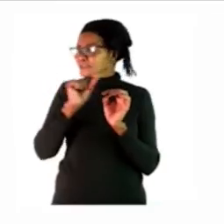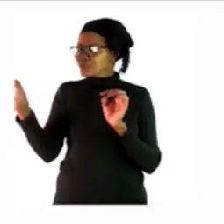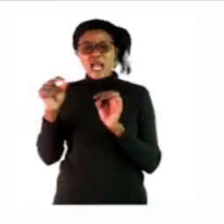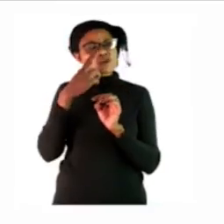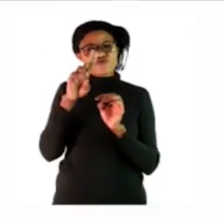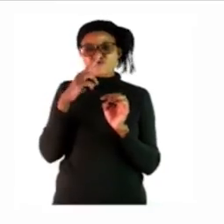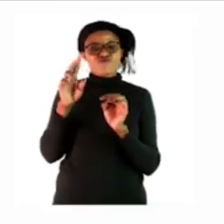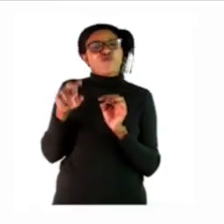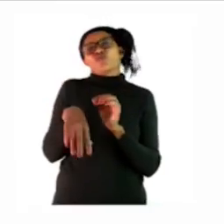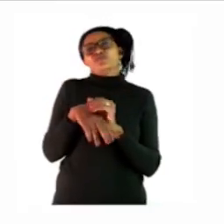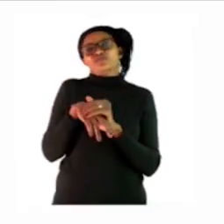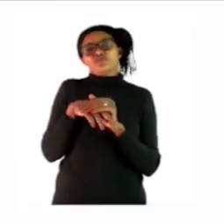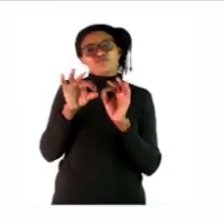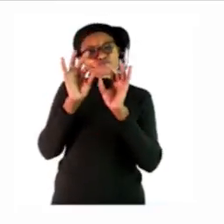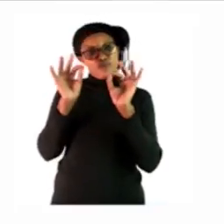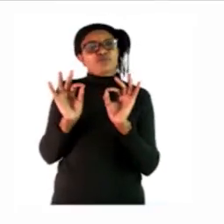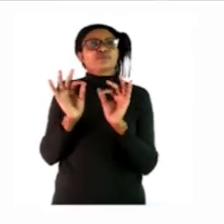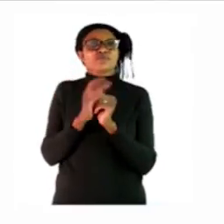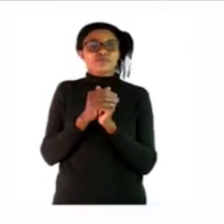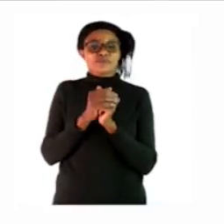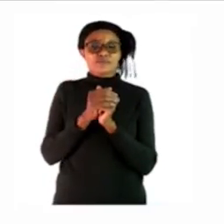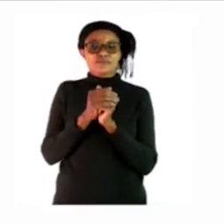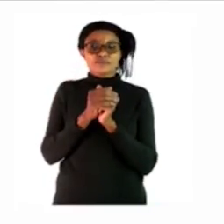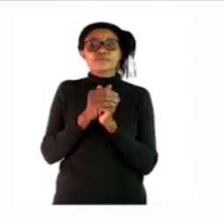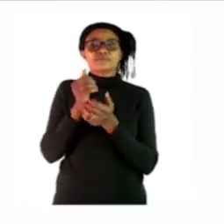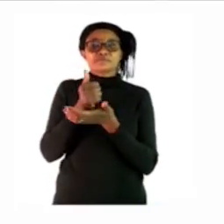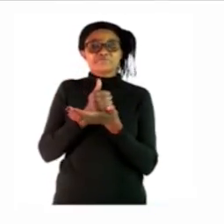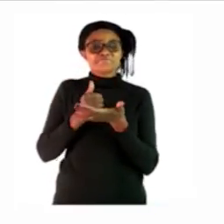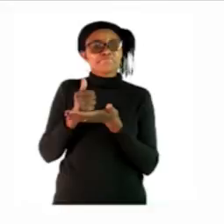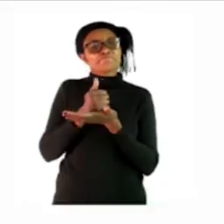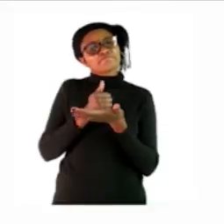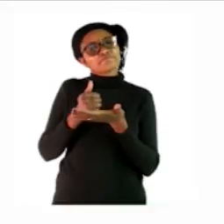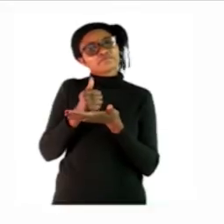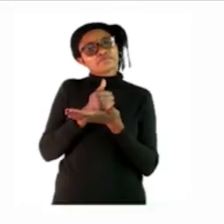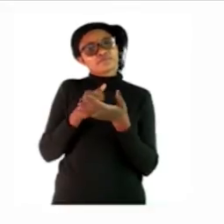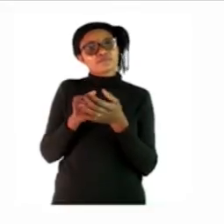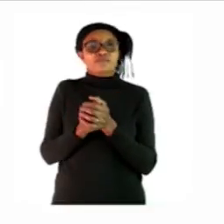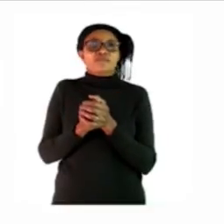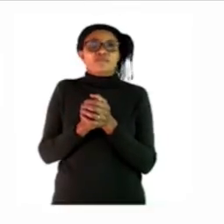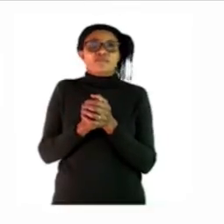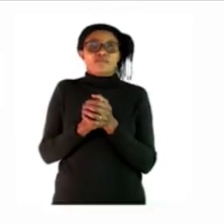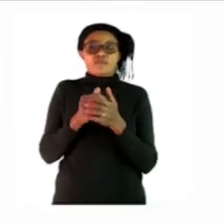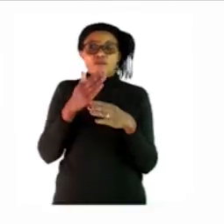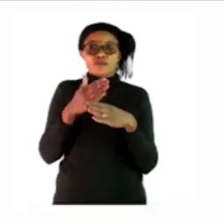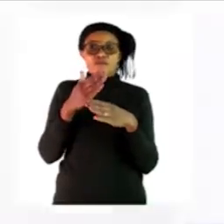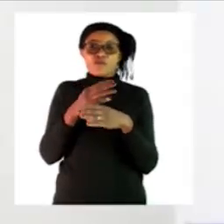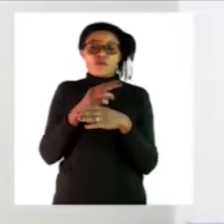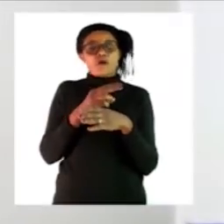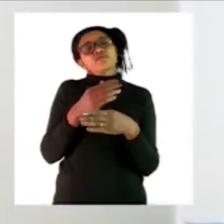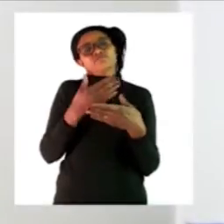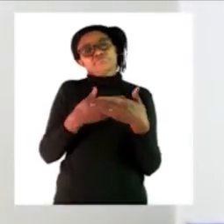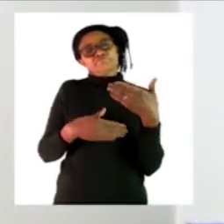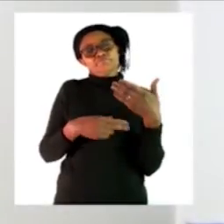that is what you have to do on page 30 we come to